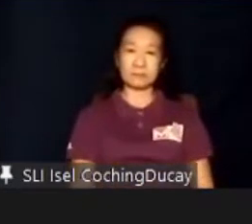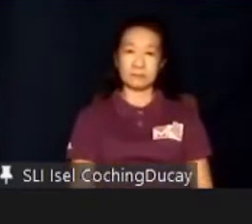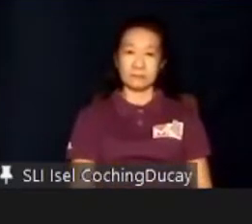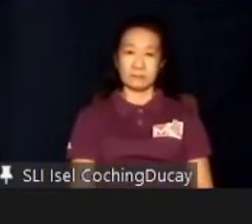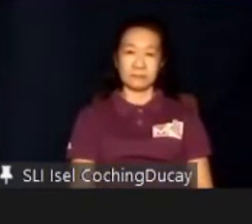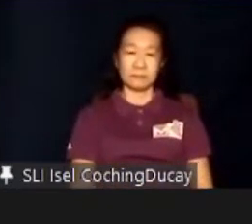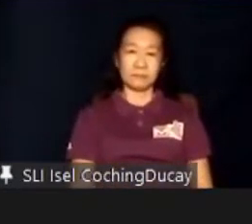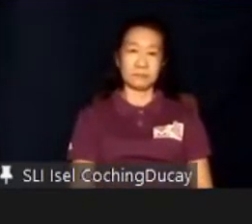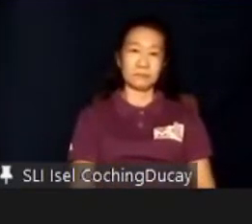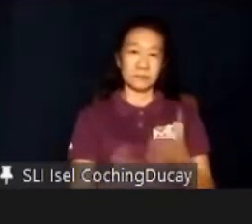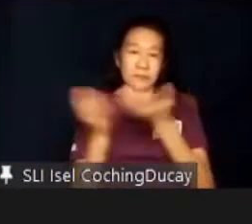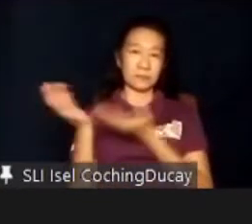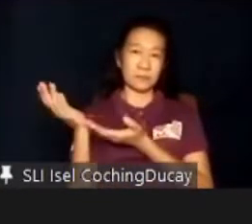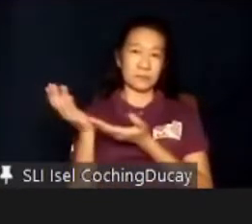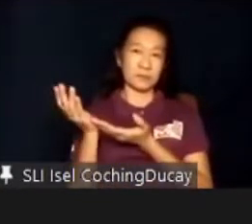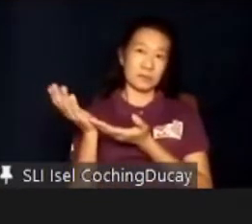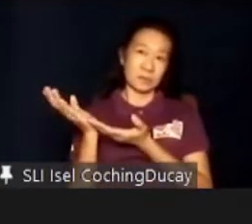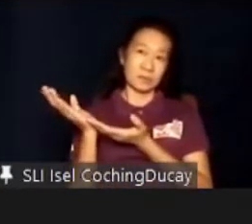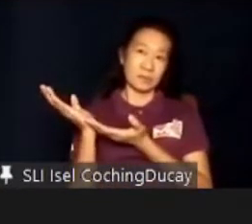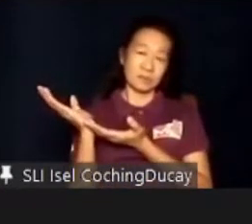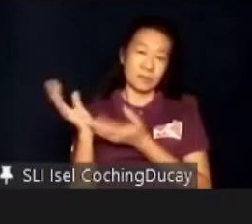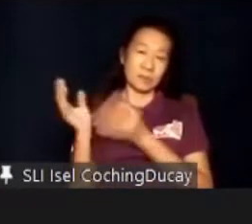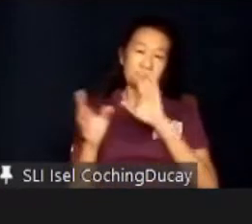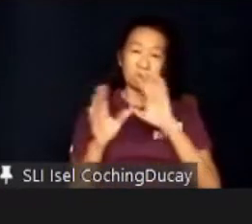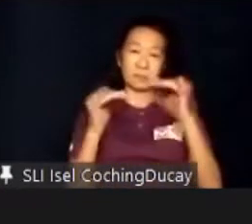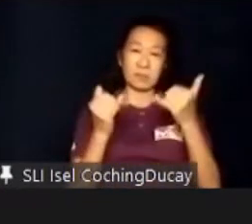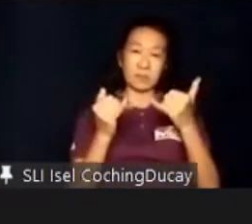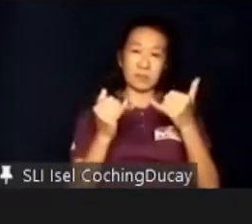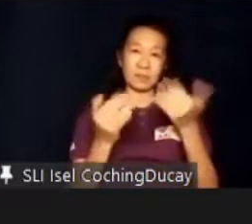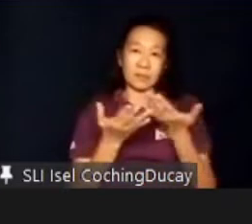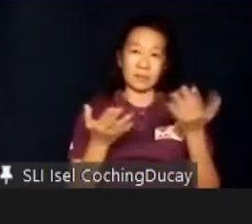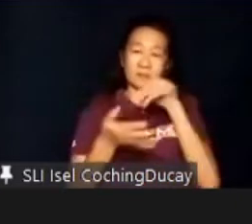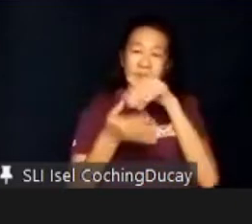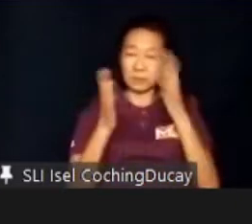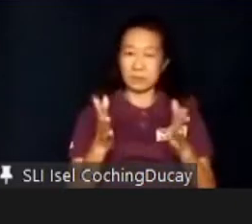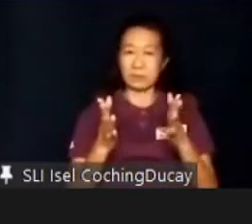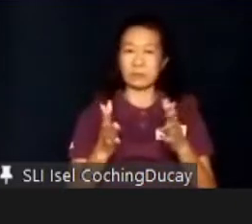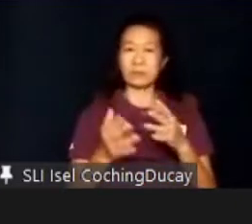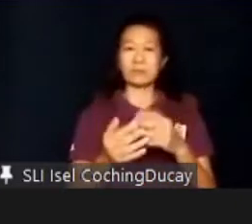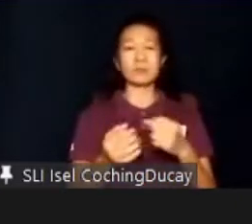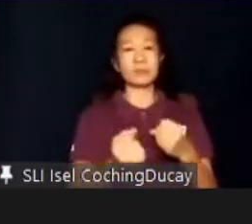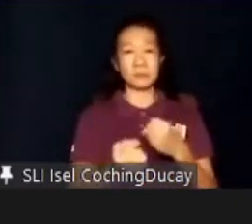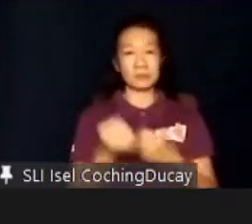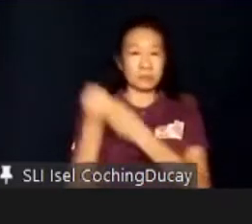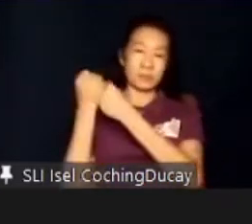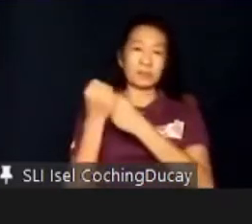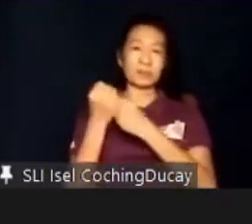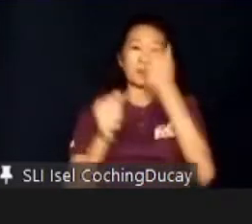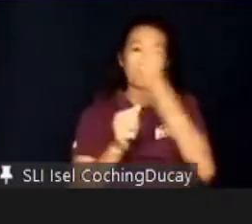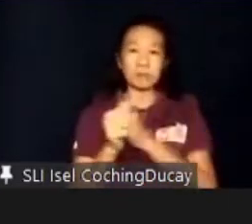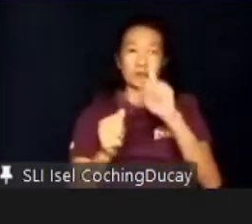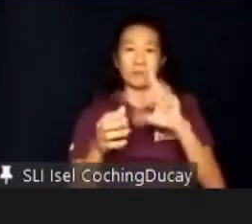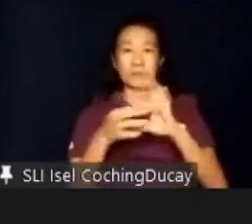These are just some of the companies that have hired our graduates. Please be sure to support and patronize each and every one of them.